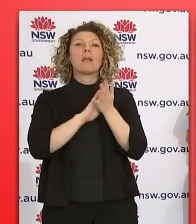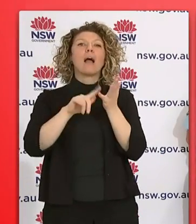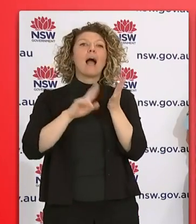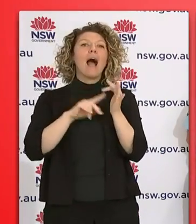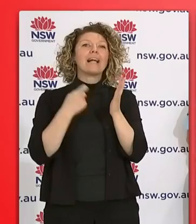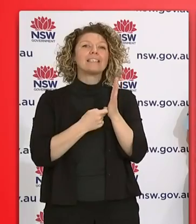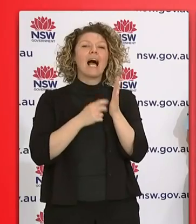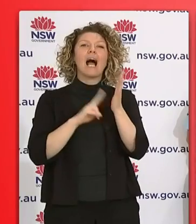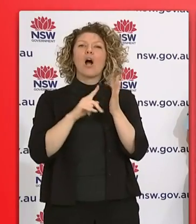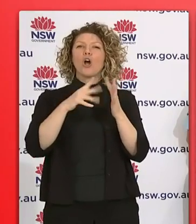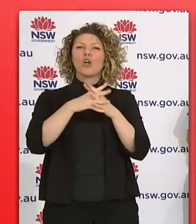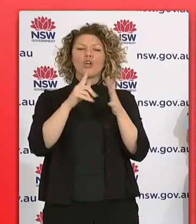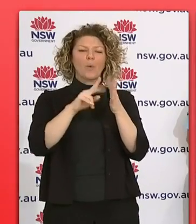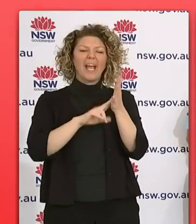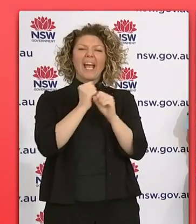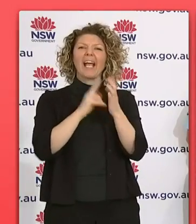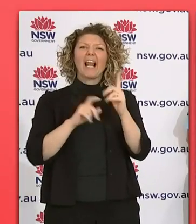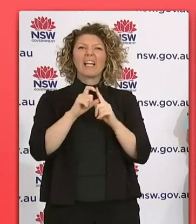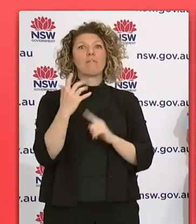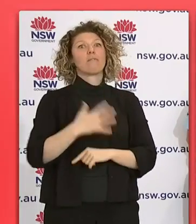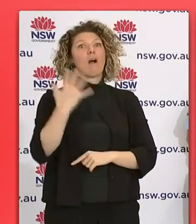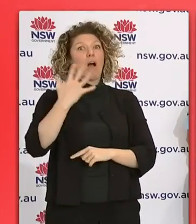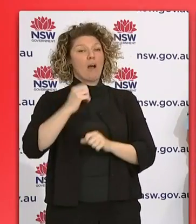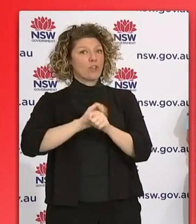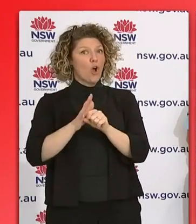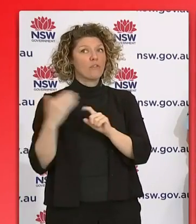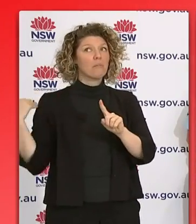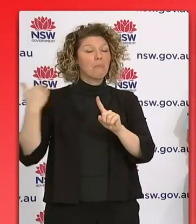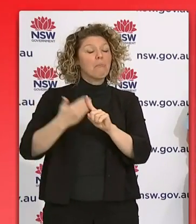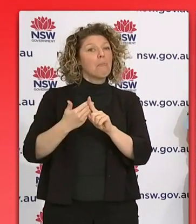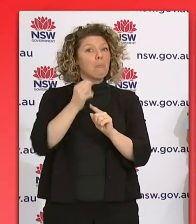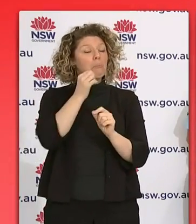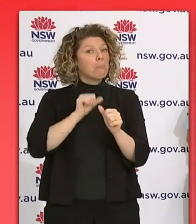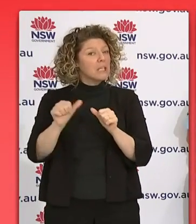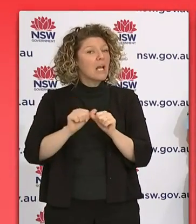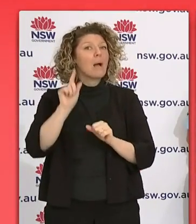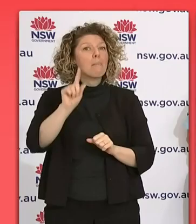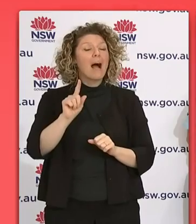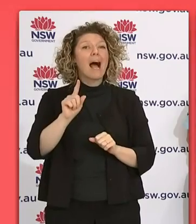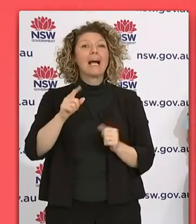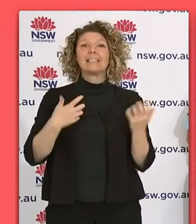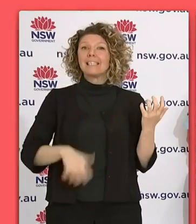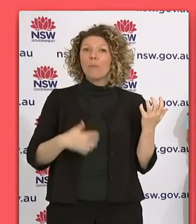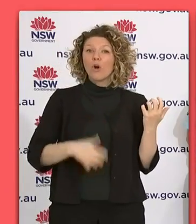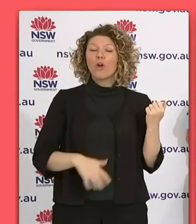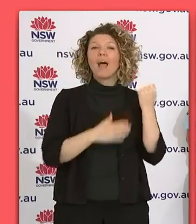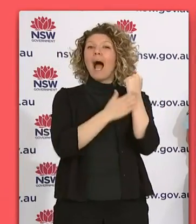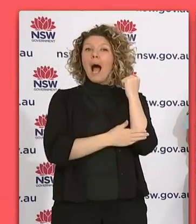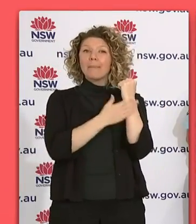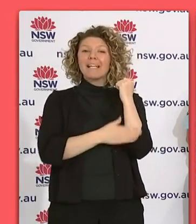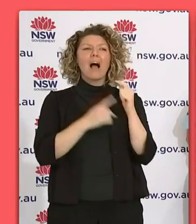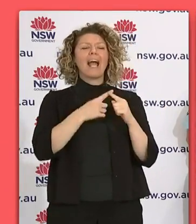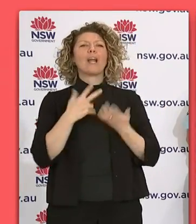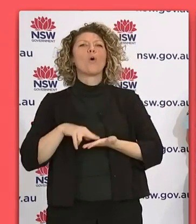additional cases, which is an improvement of the last few days. However, pleasingly, Tamworth, Armidale and Northern Rivers